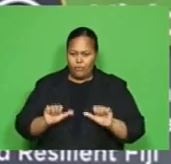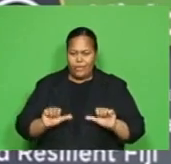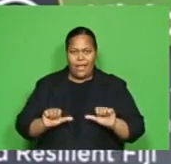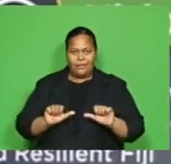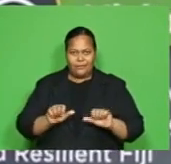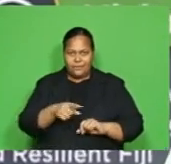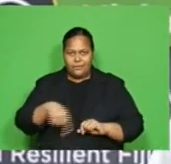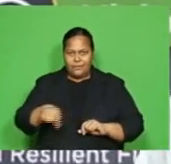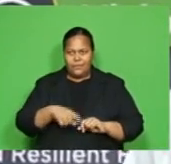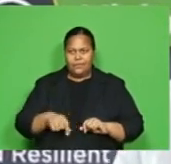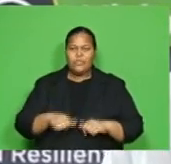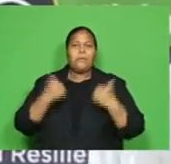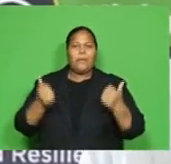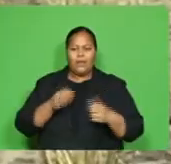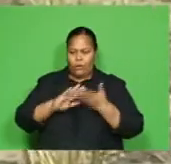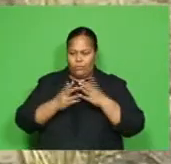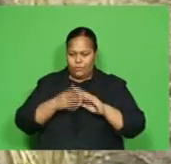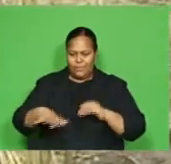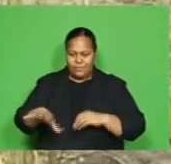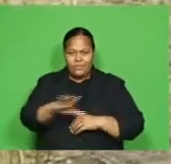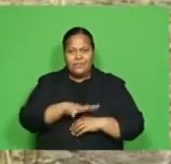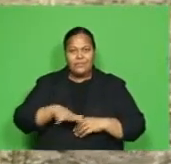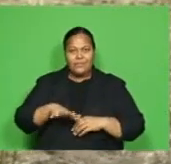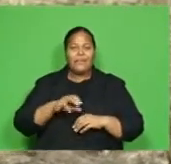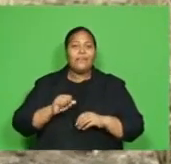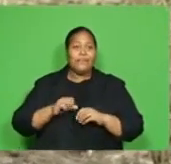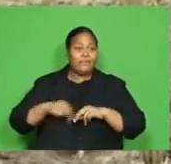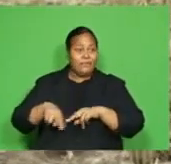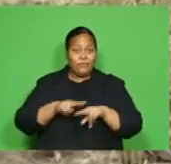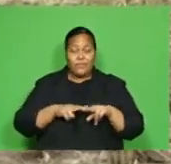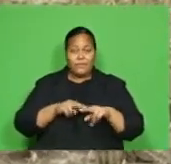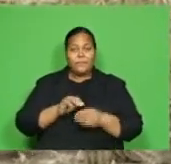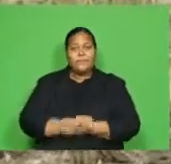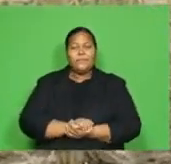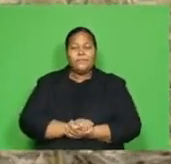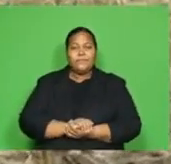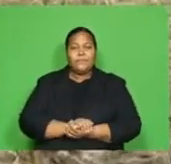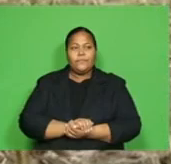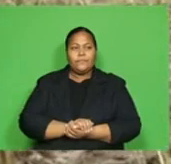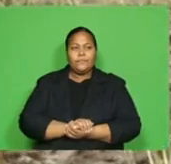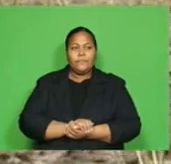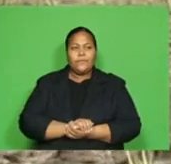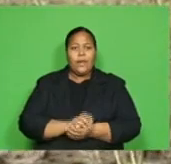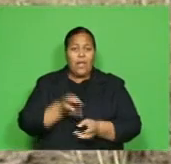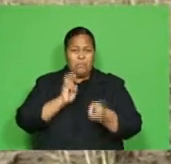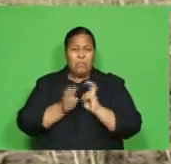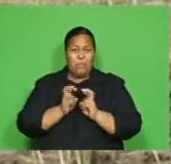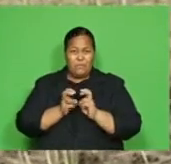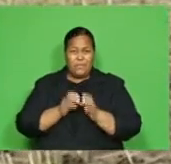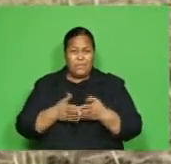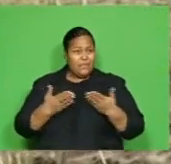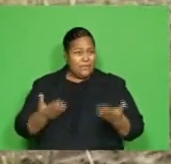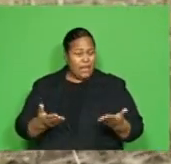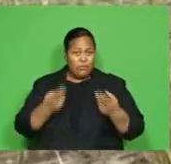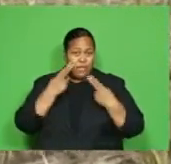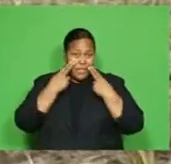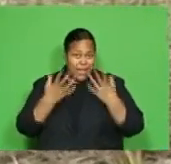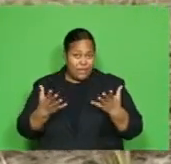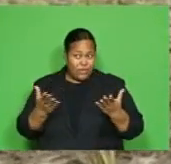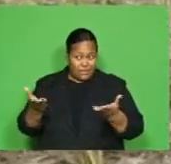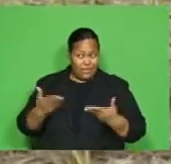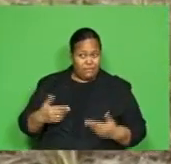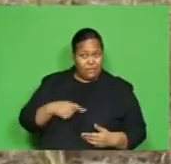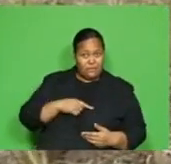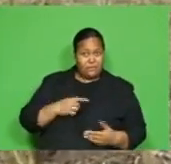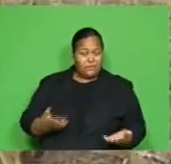of communities around Fiji. Ladies and gentlemen, for problems arising out of nature, problems caused by